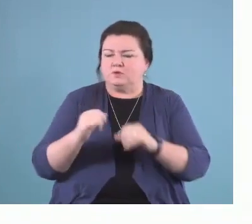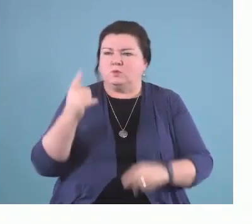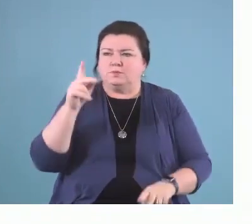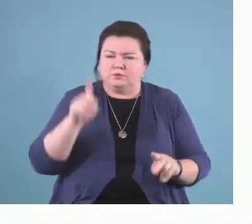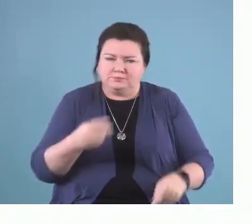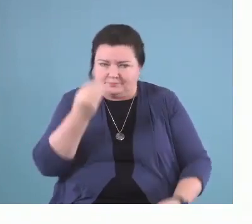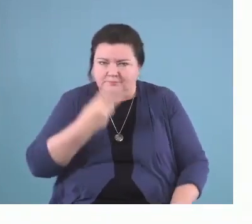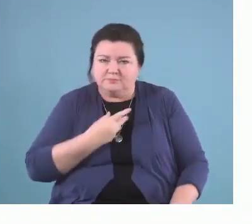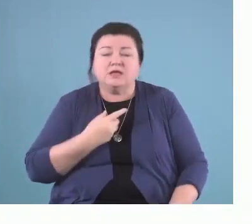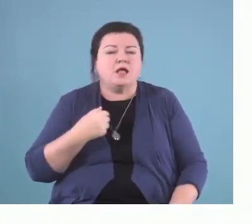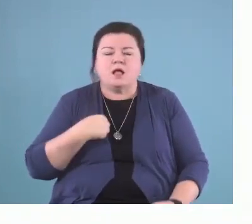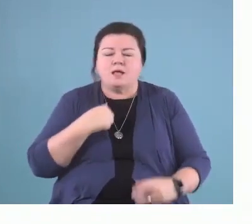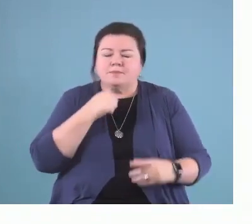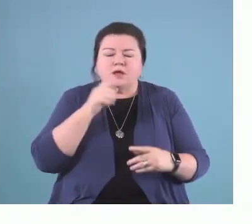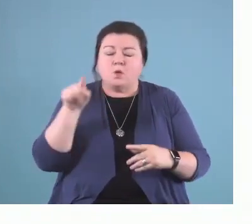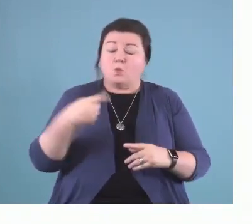than a hearing loss.